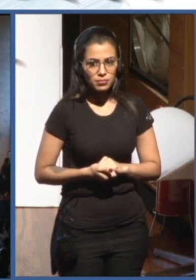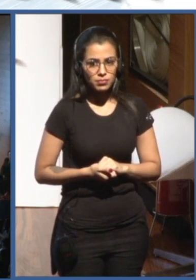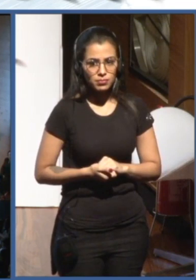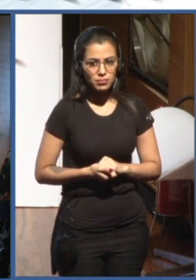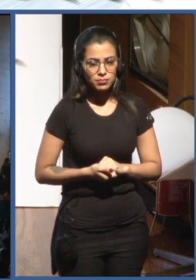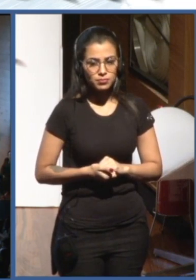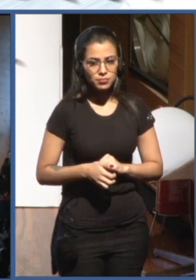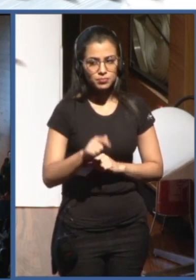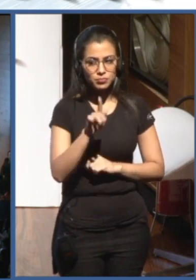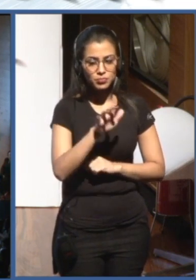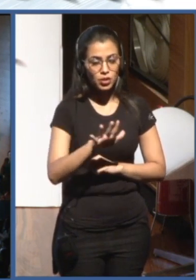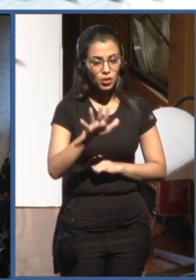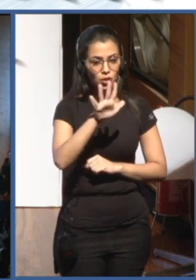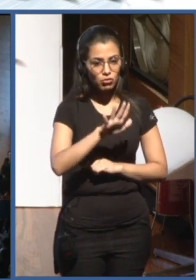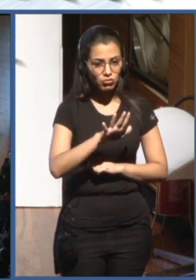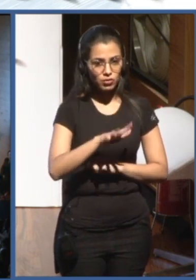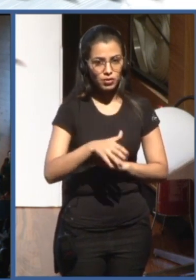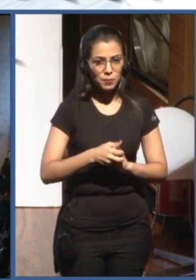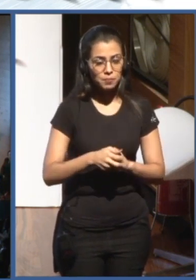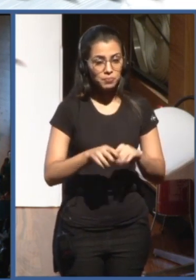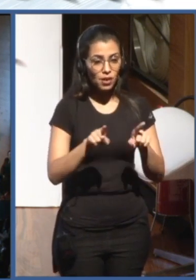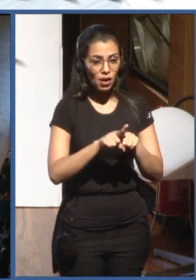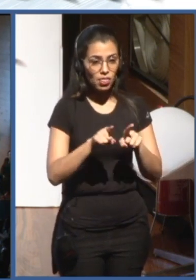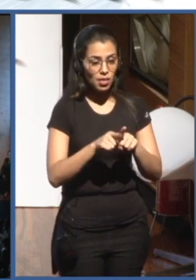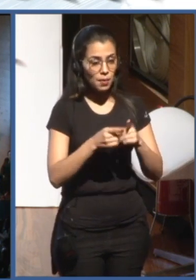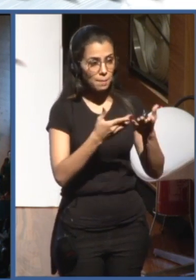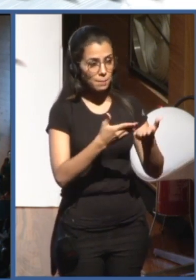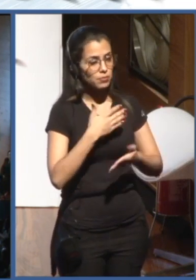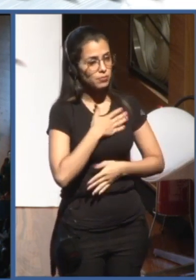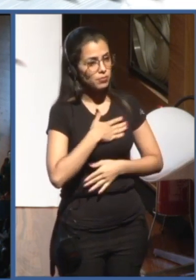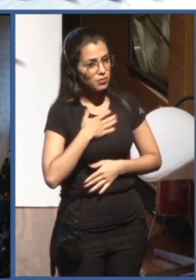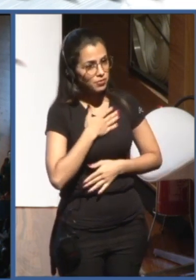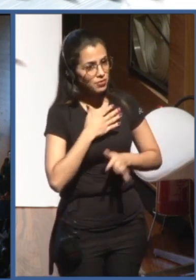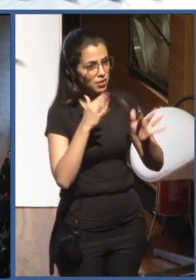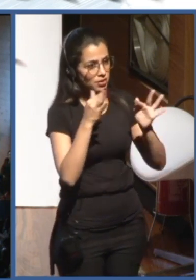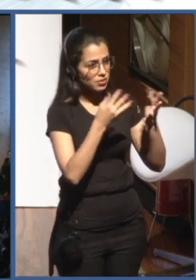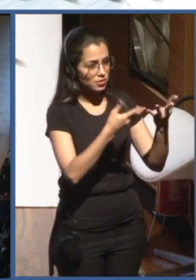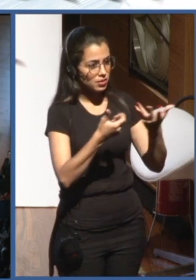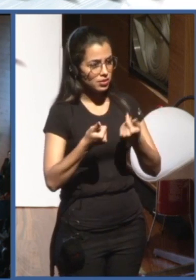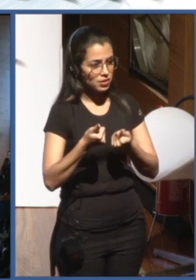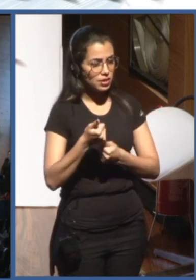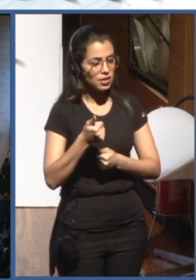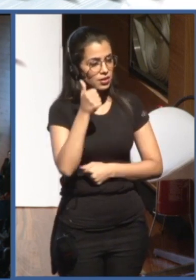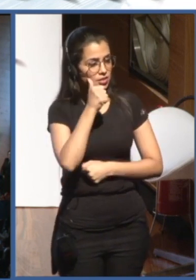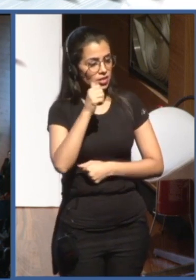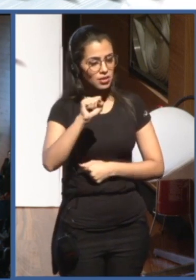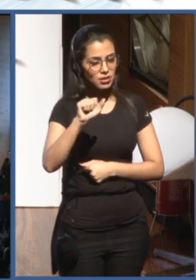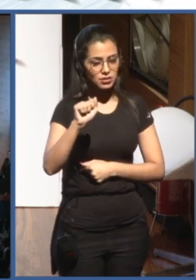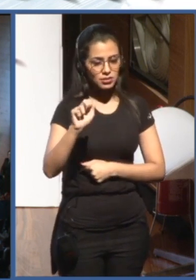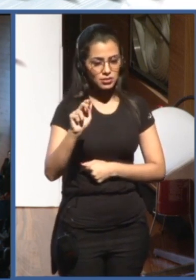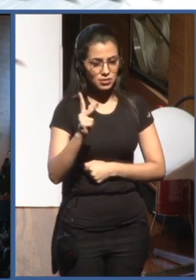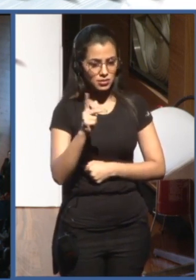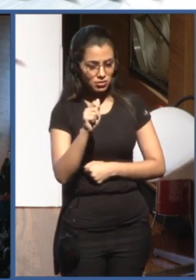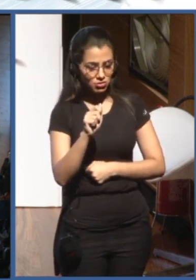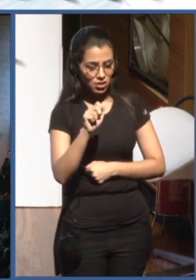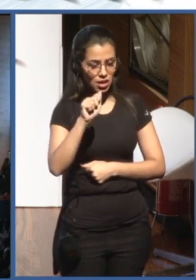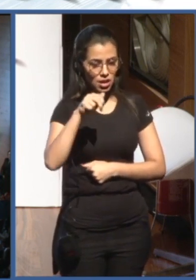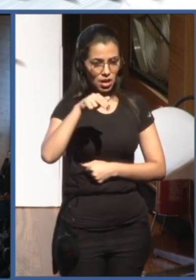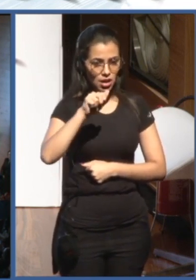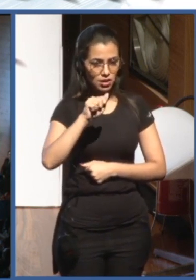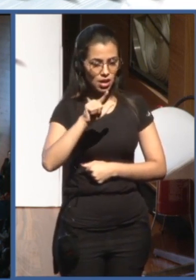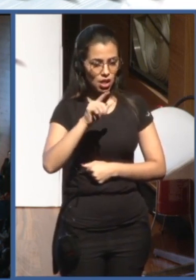I'm very pleased also to invite to the stage, sitting next to Mr. Moesh Shakshuuk, Sasha Alanoka, AI Policy Researcher,